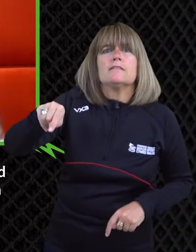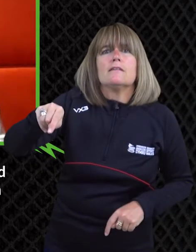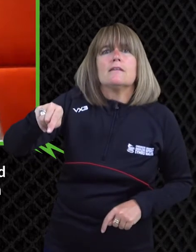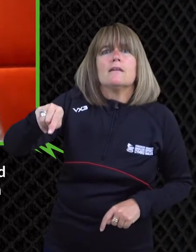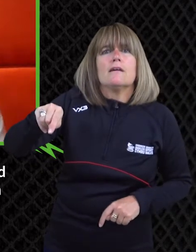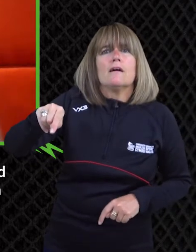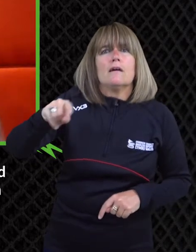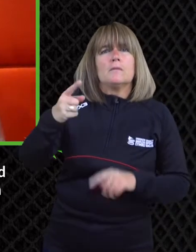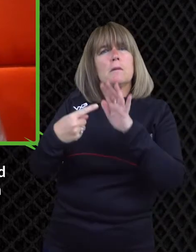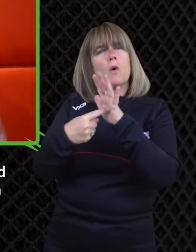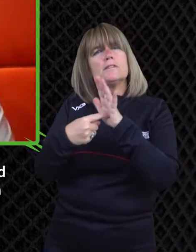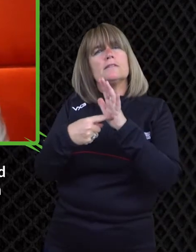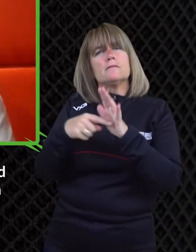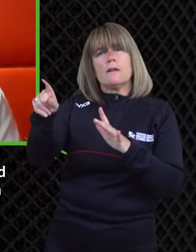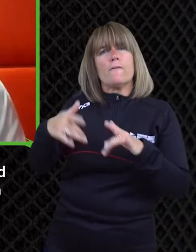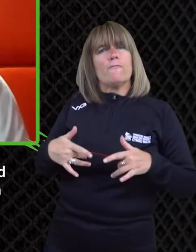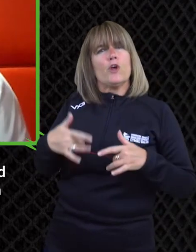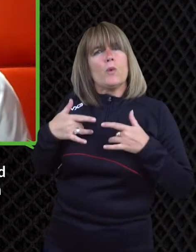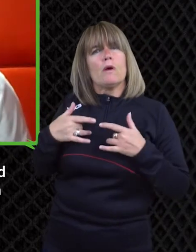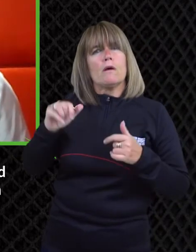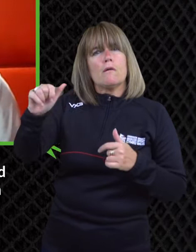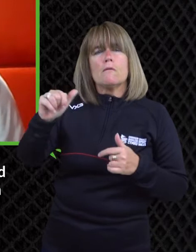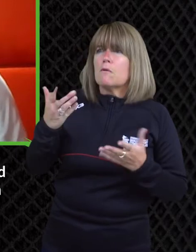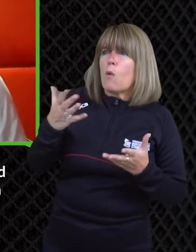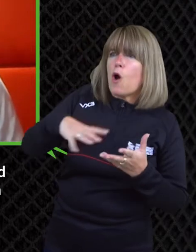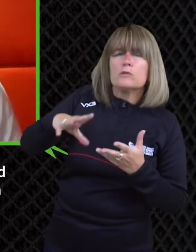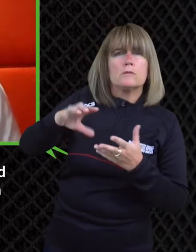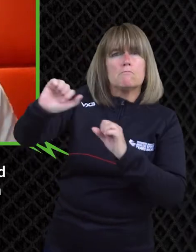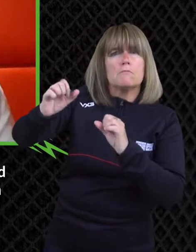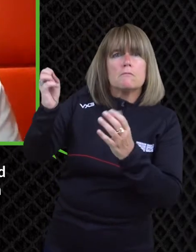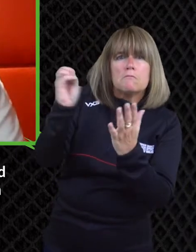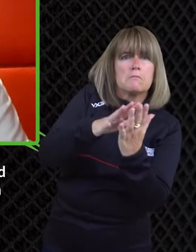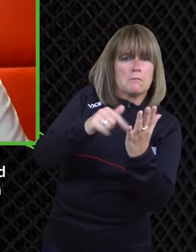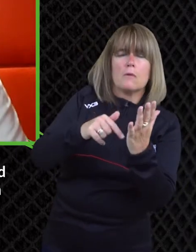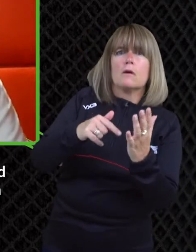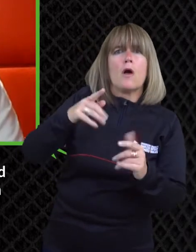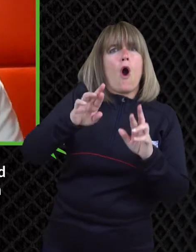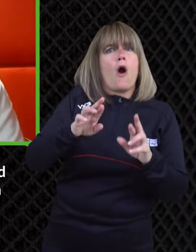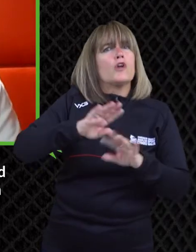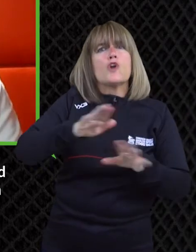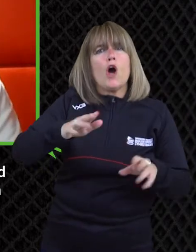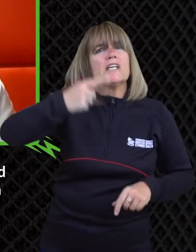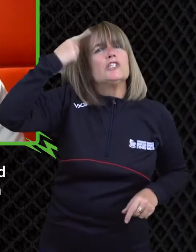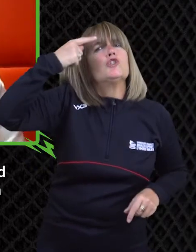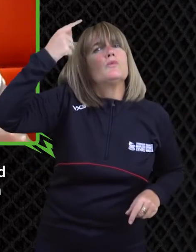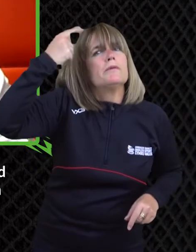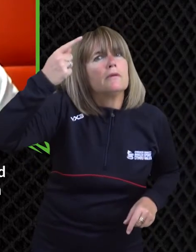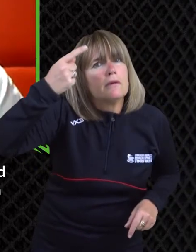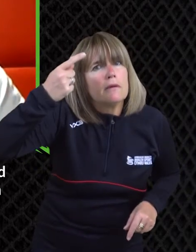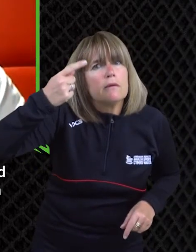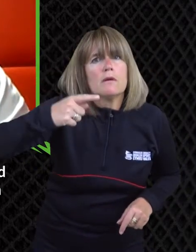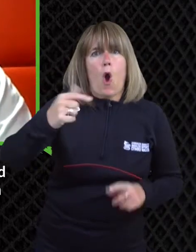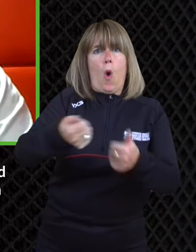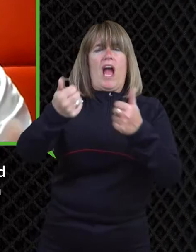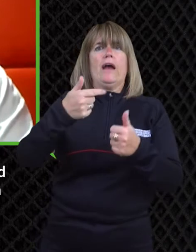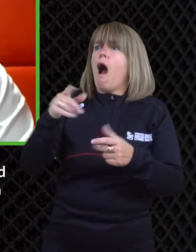tell me the full details but you know what is your disability and and and um um yeah it's important to